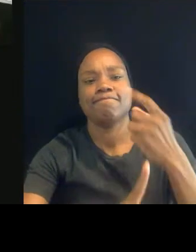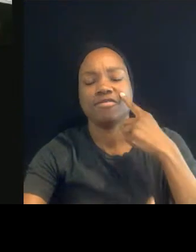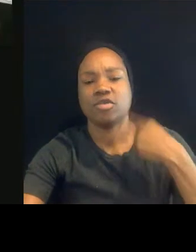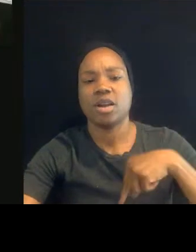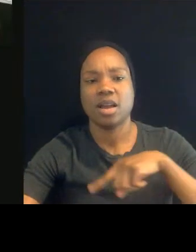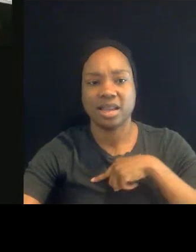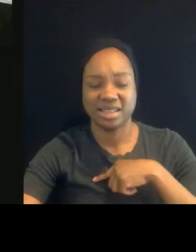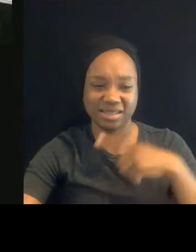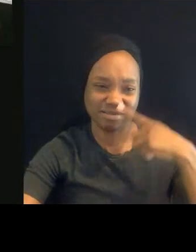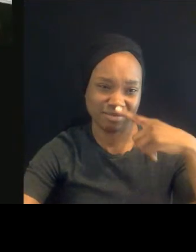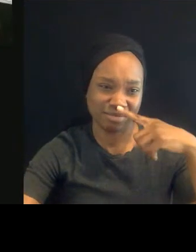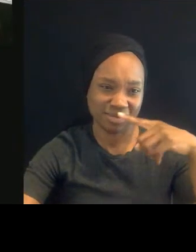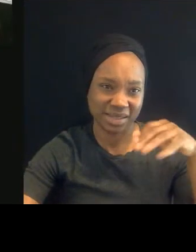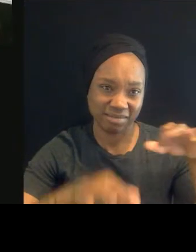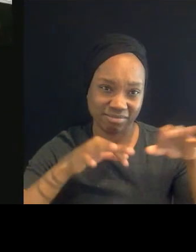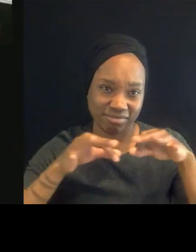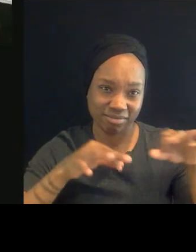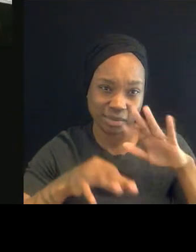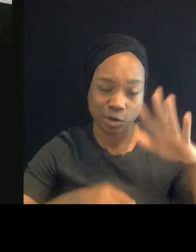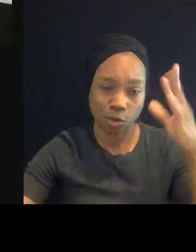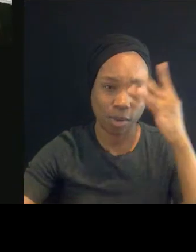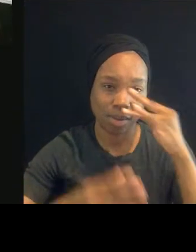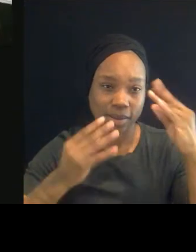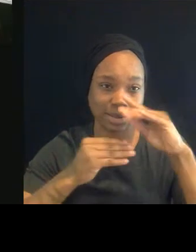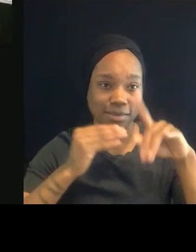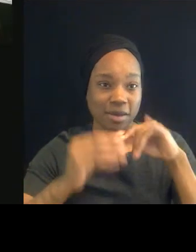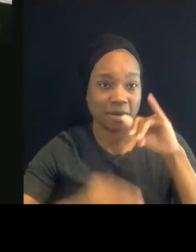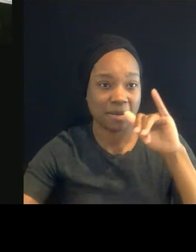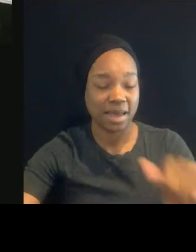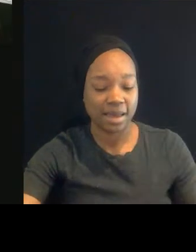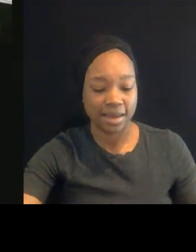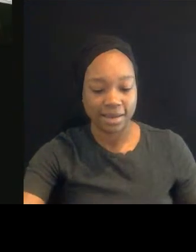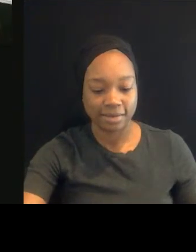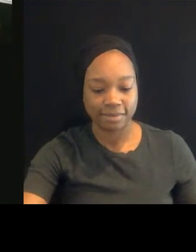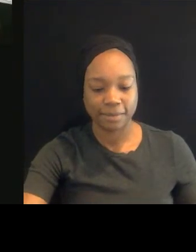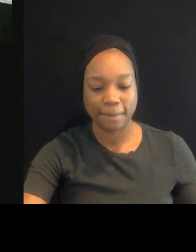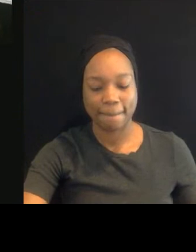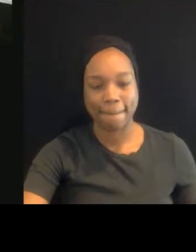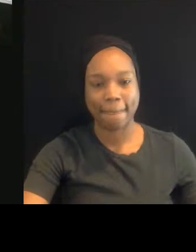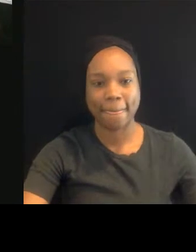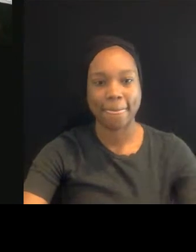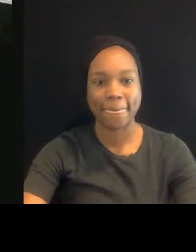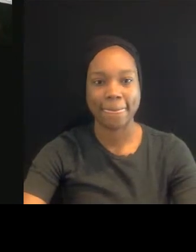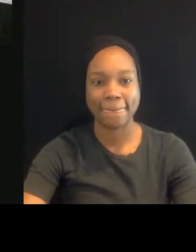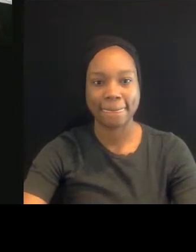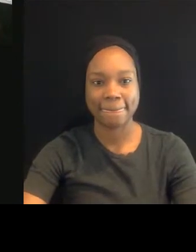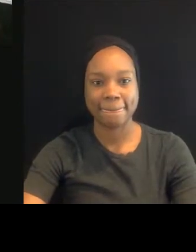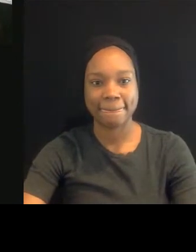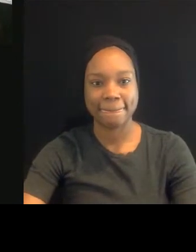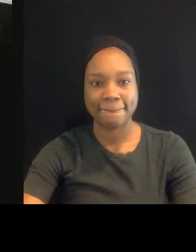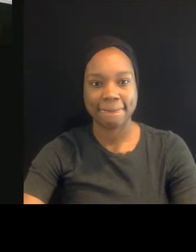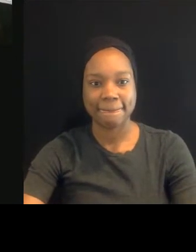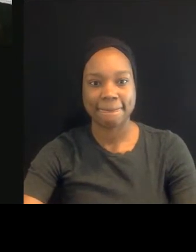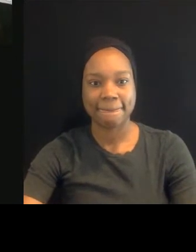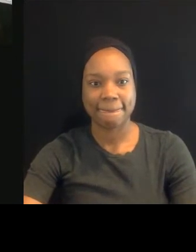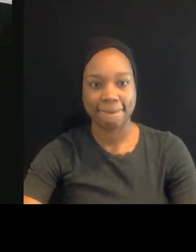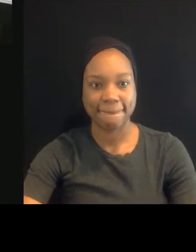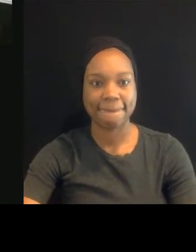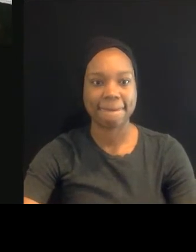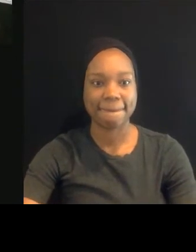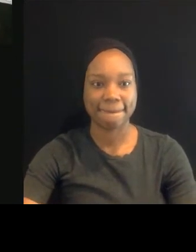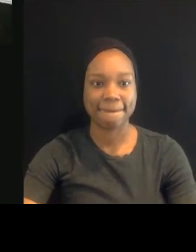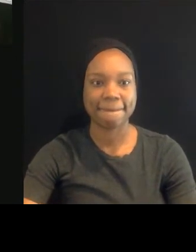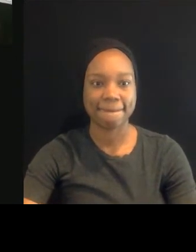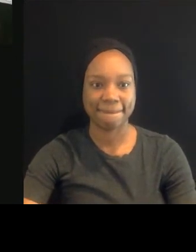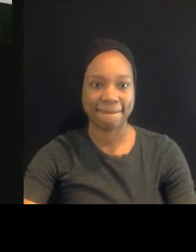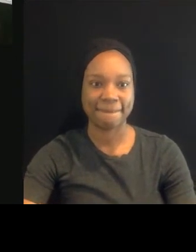about how you think about this and how you think we should think about that? Right. So I'm going to